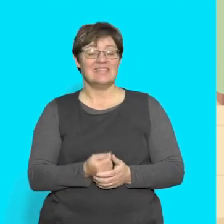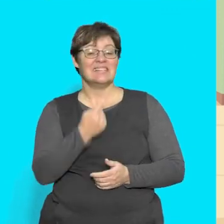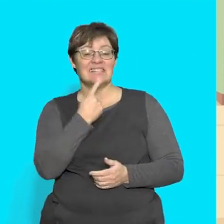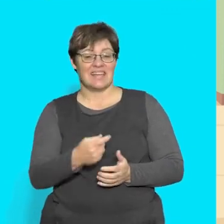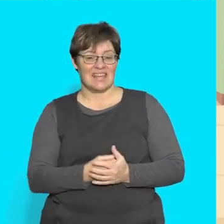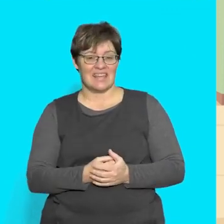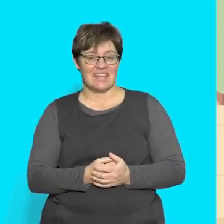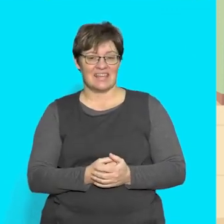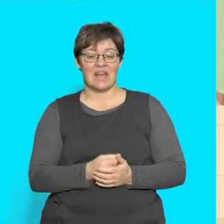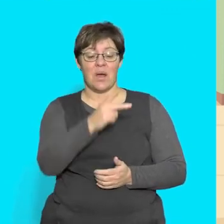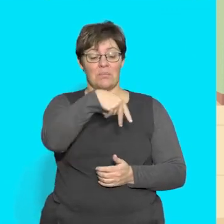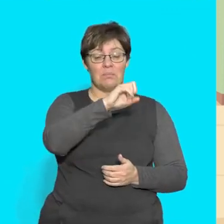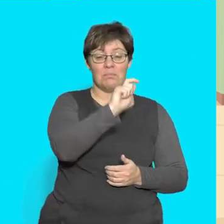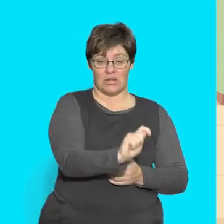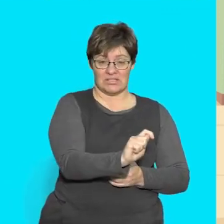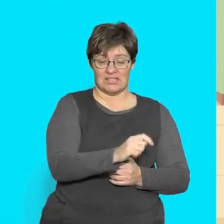pot.